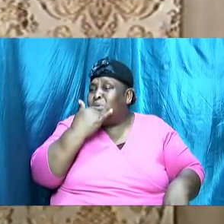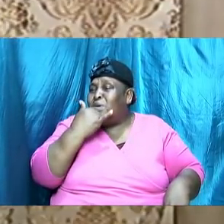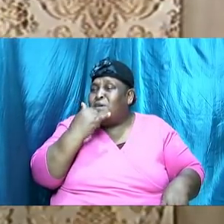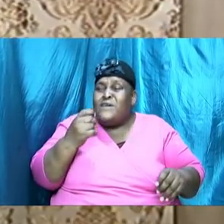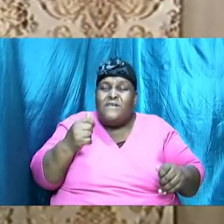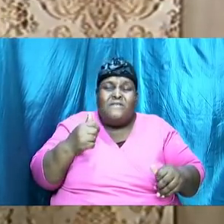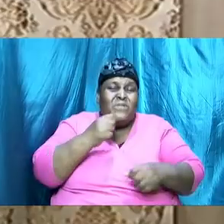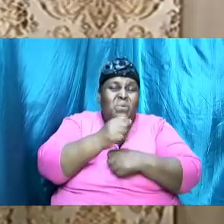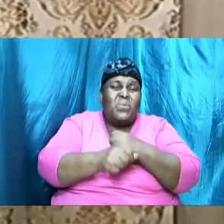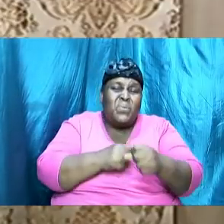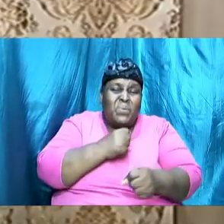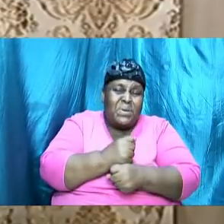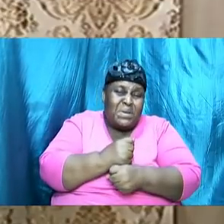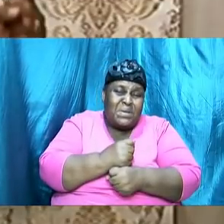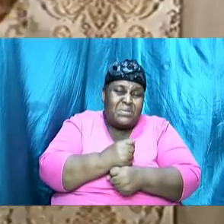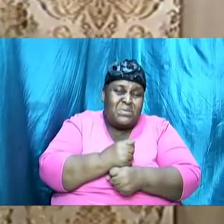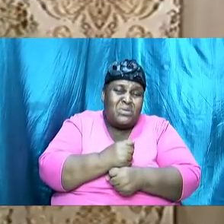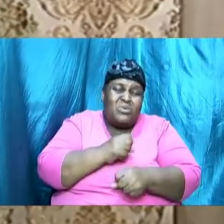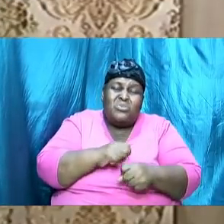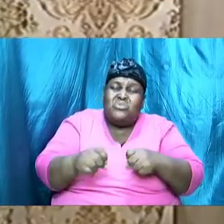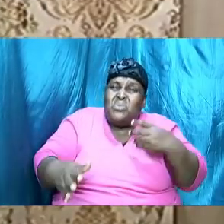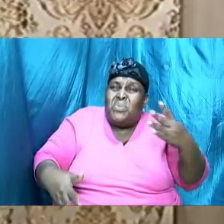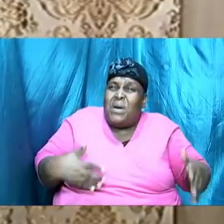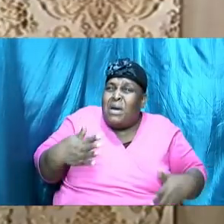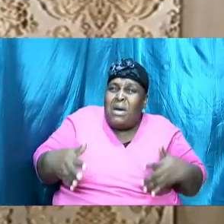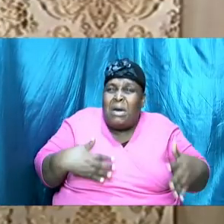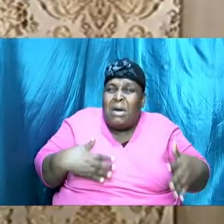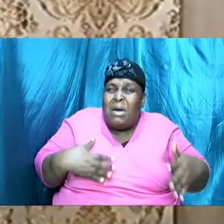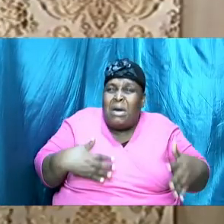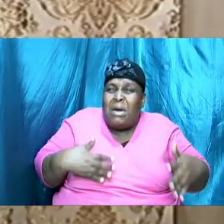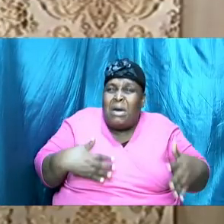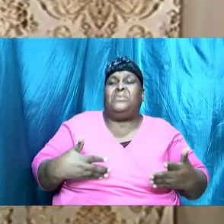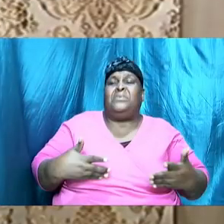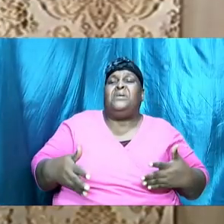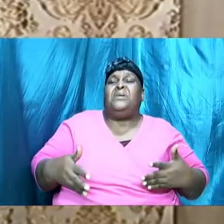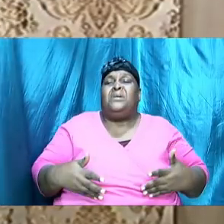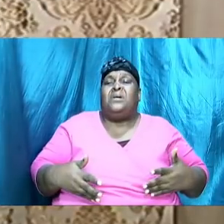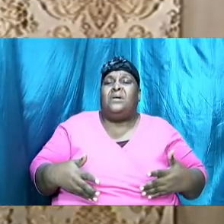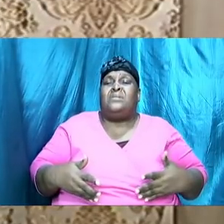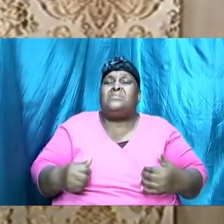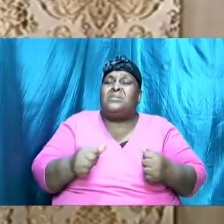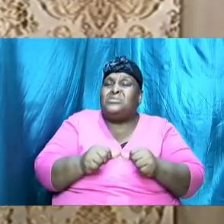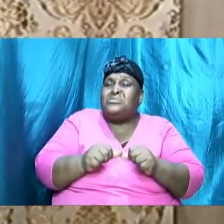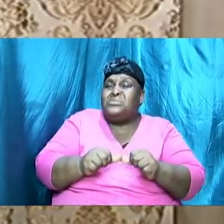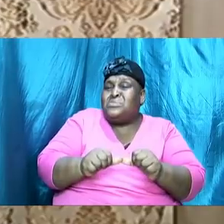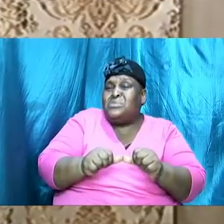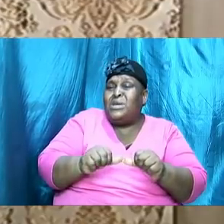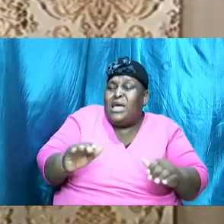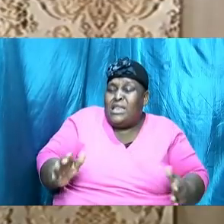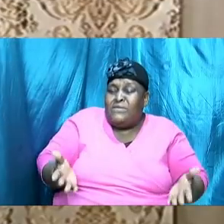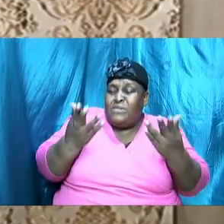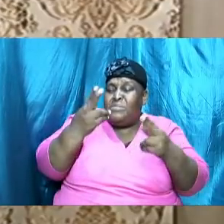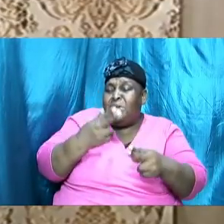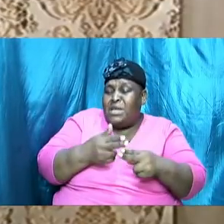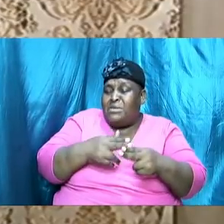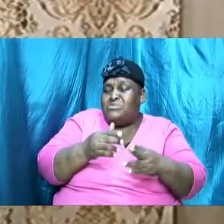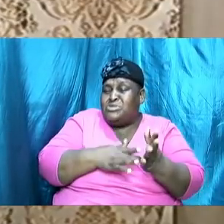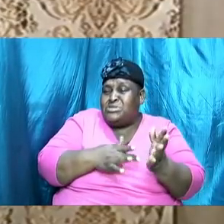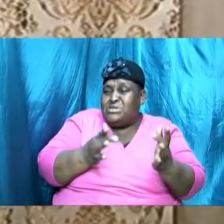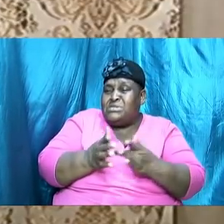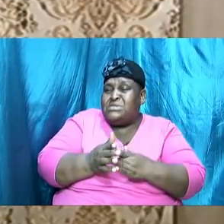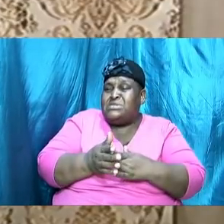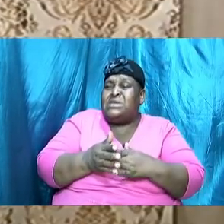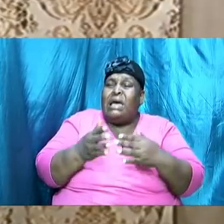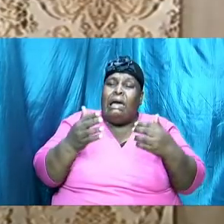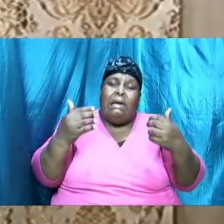they were on fire and they were just pursuing and they were lifting up the name of Jesus and they